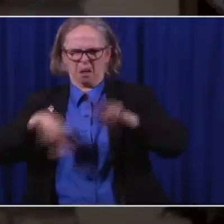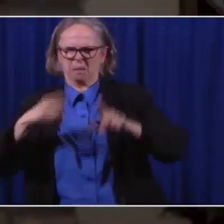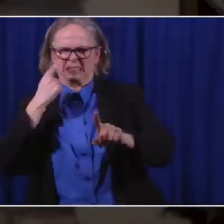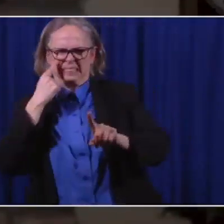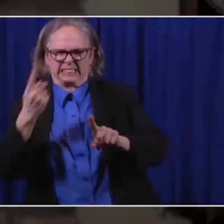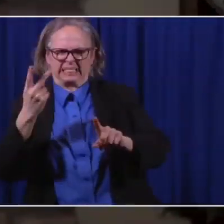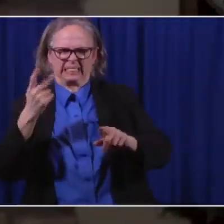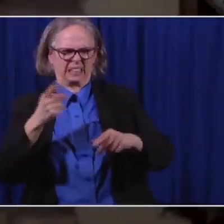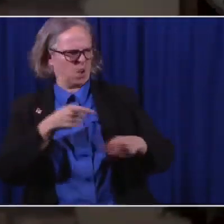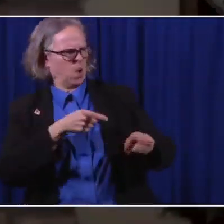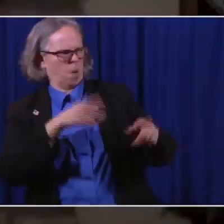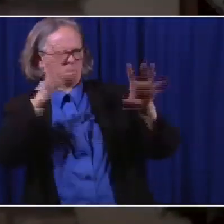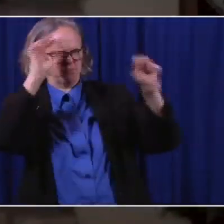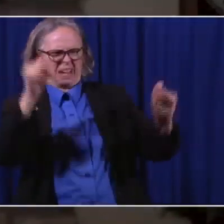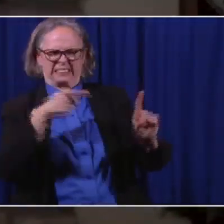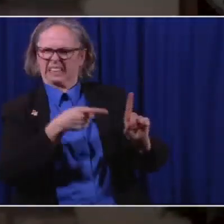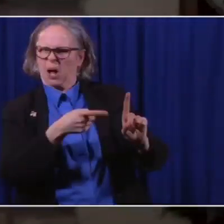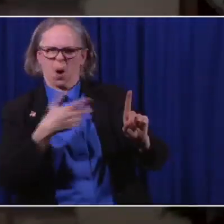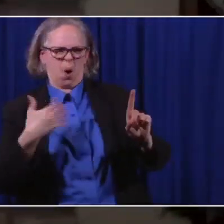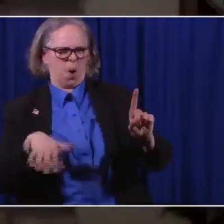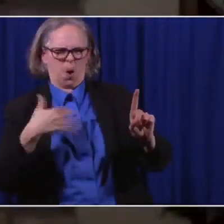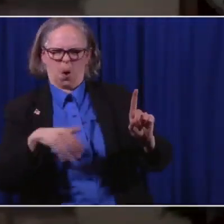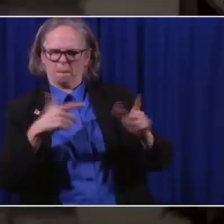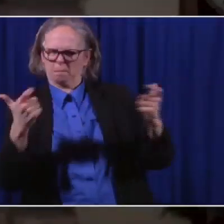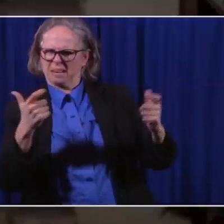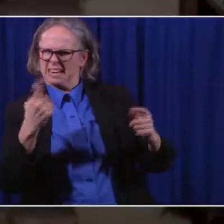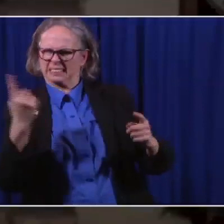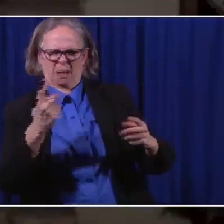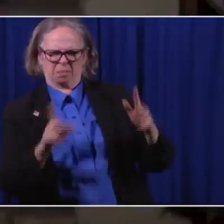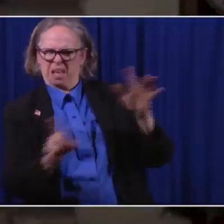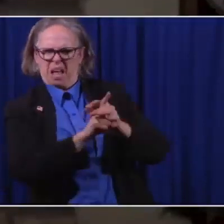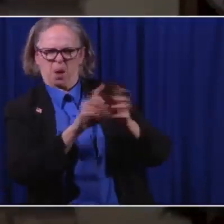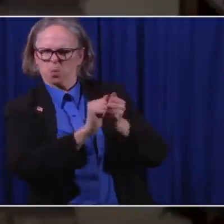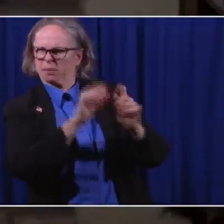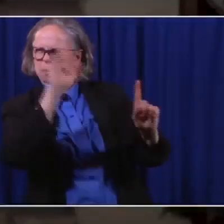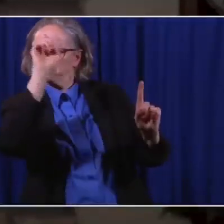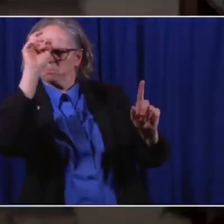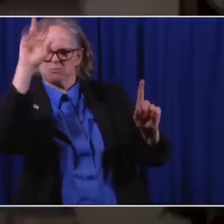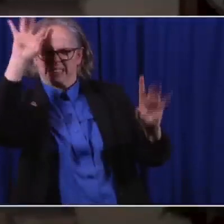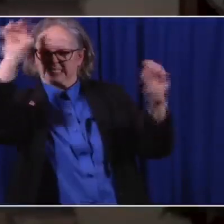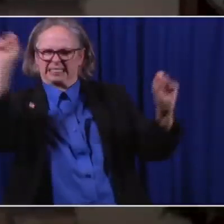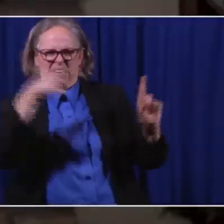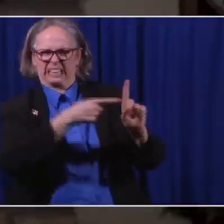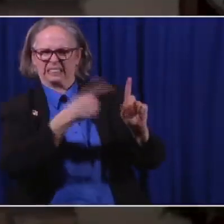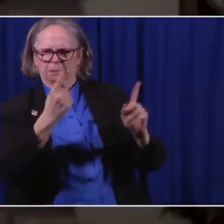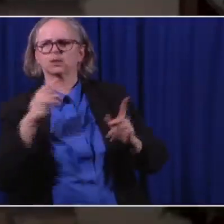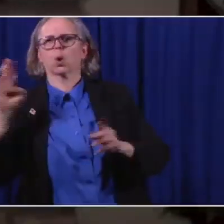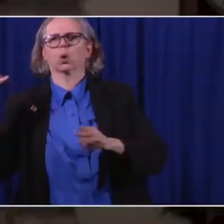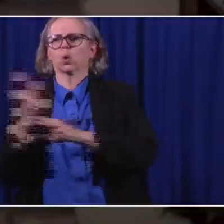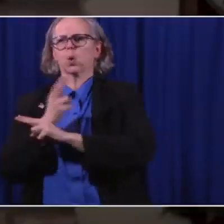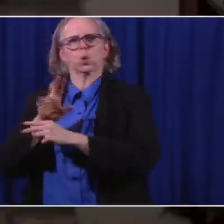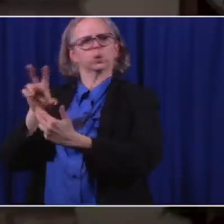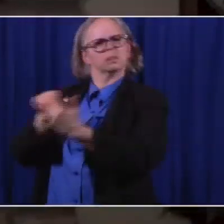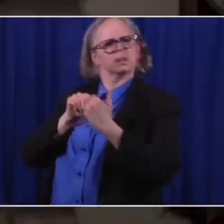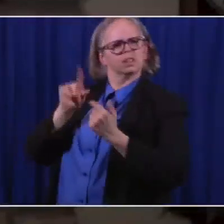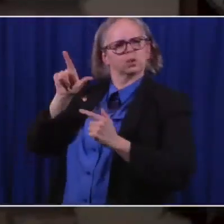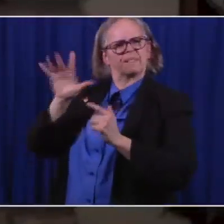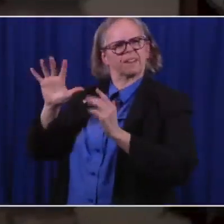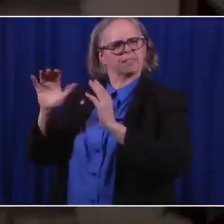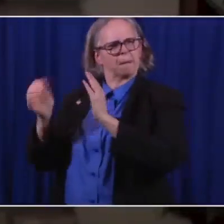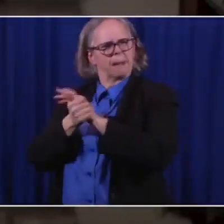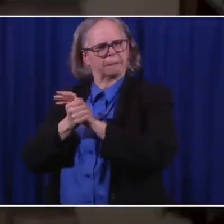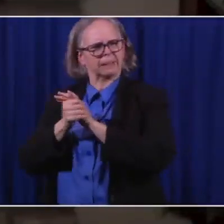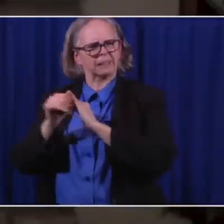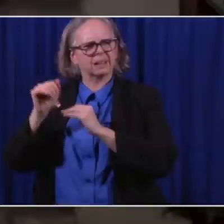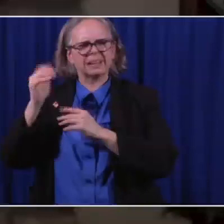and personal, that there was a huge problem, they had some mechanism. And the law had not, the Constitution had not provided